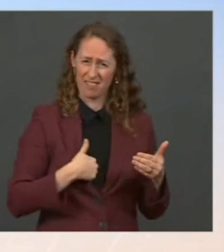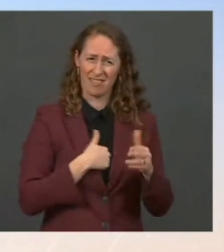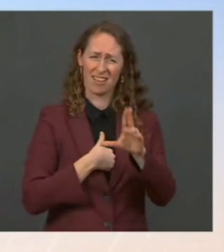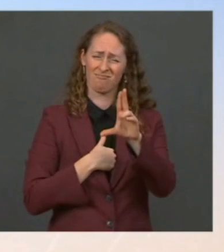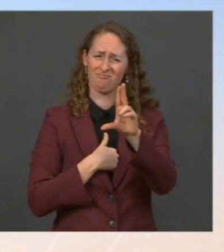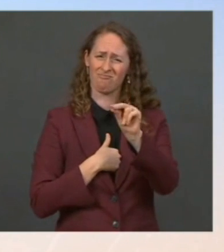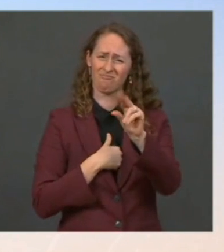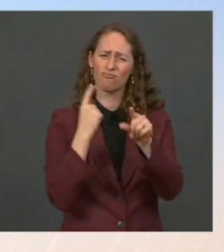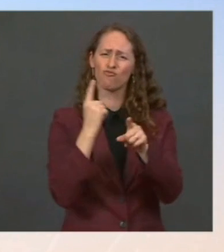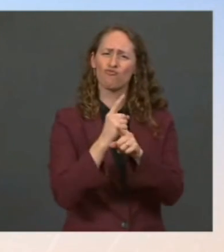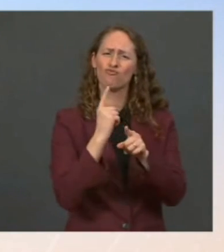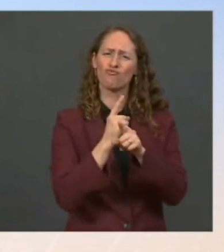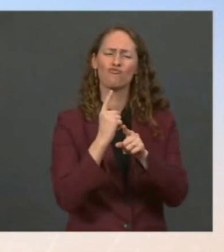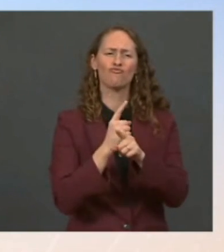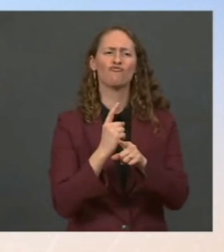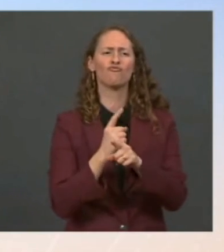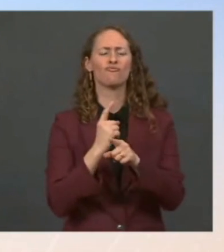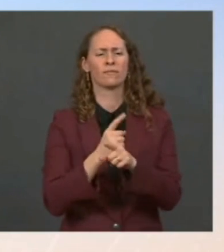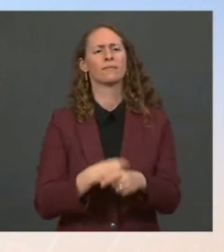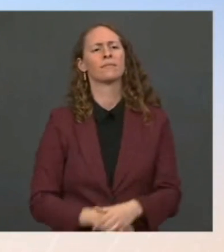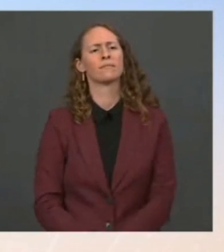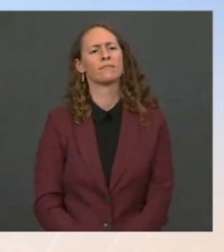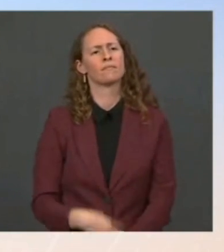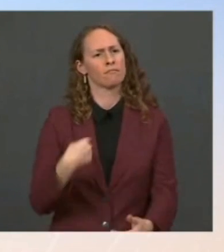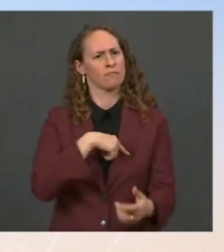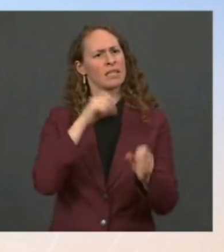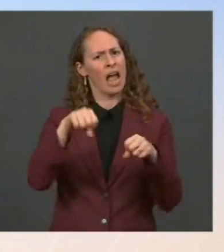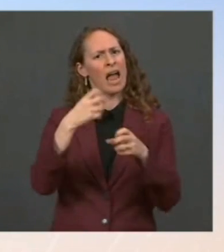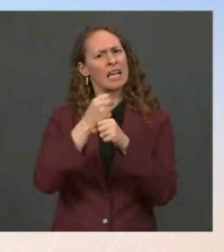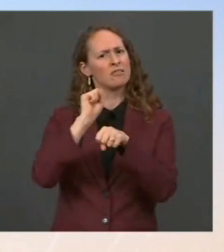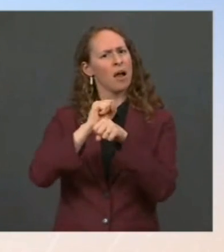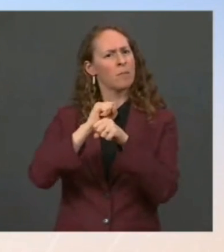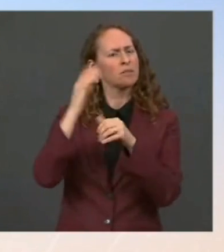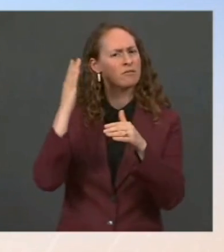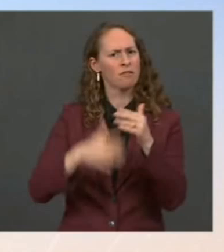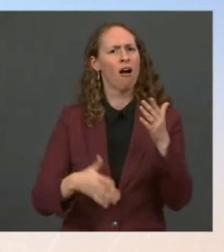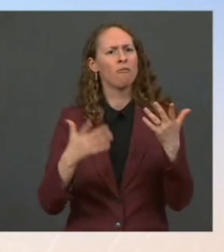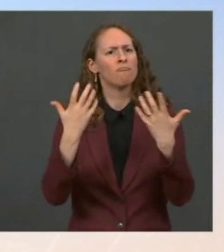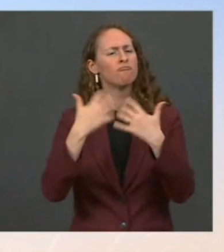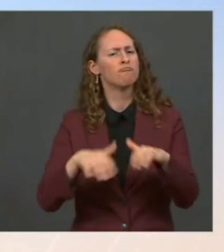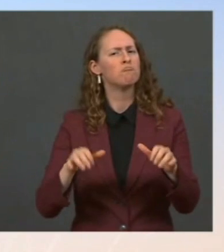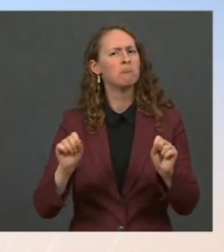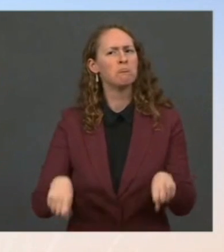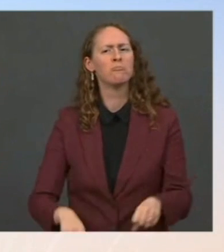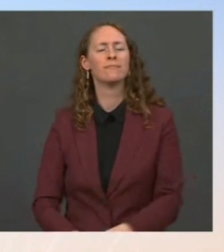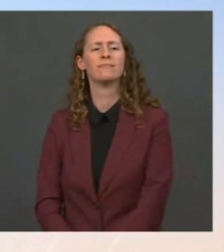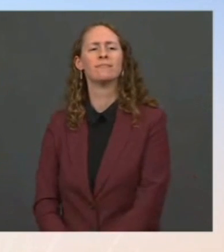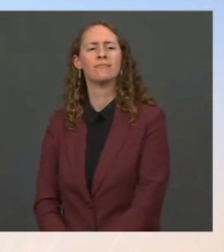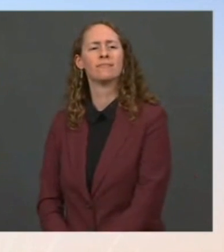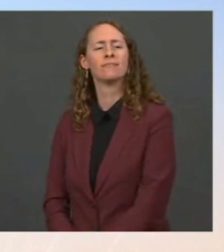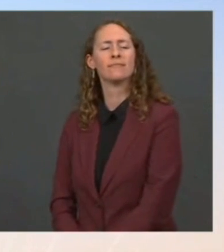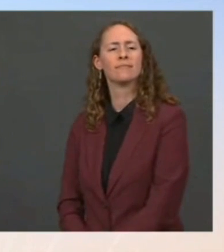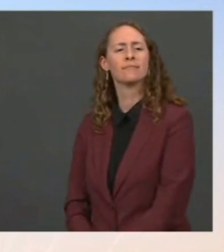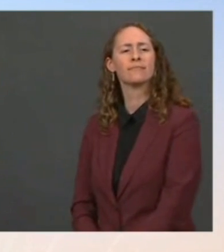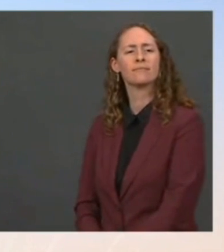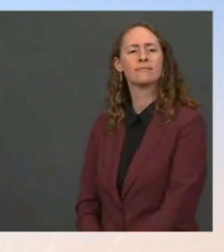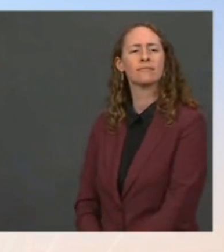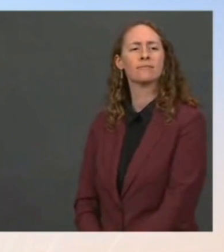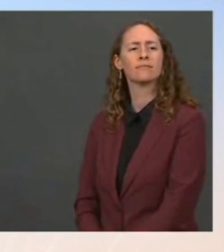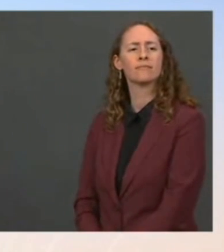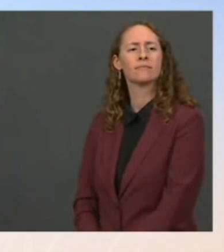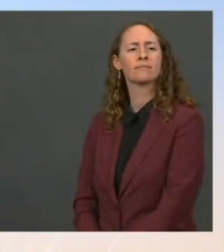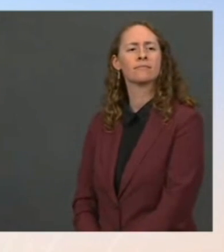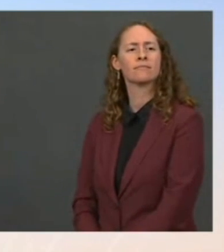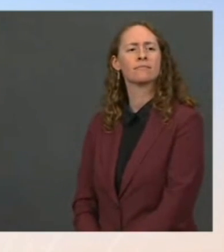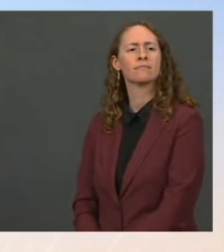certainly we are able to get the job done for the American people in the interim. Who is the main person in charge in his